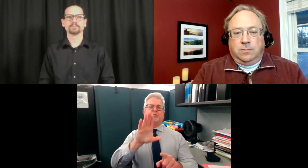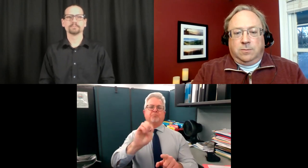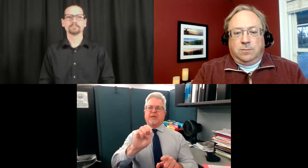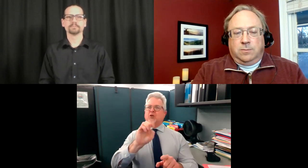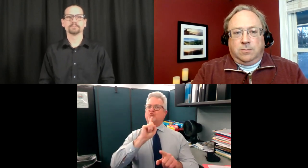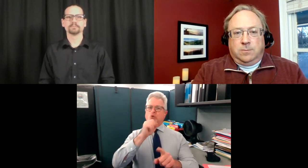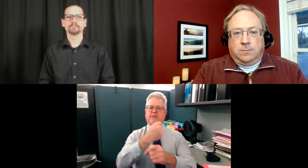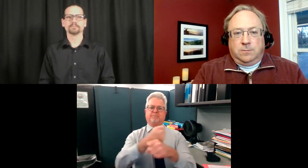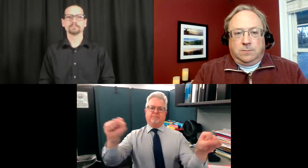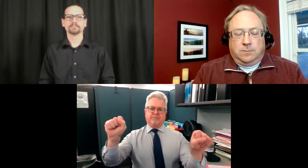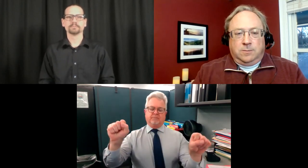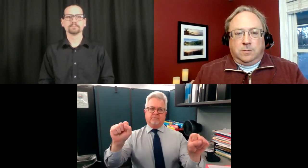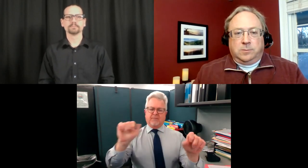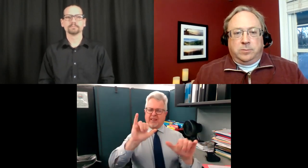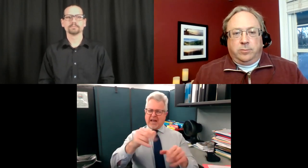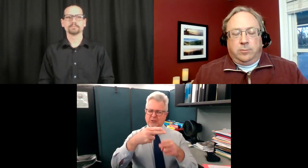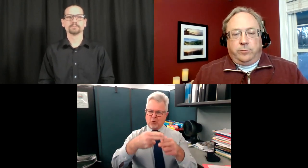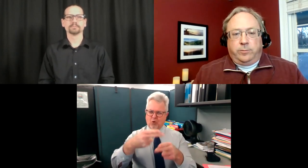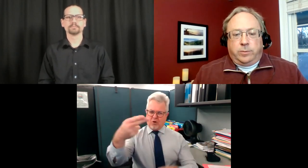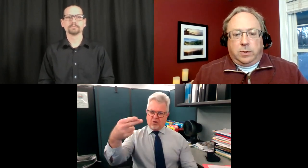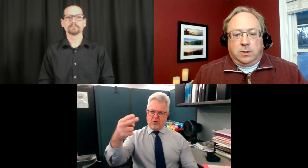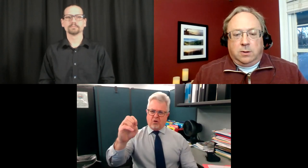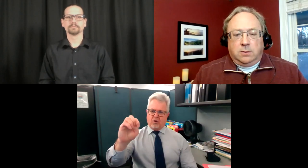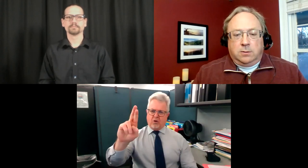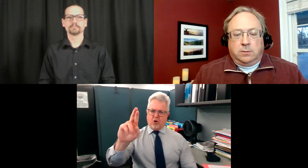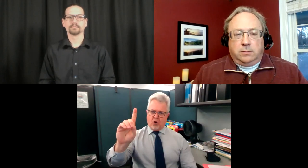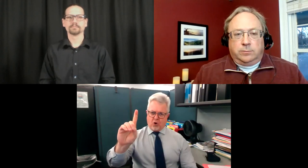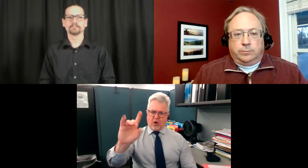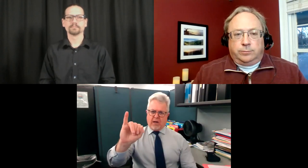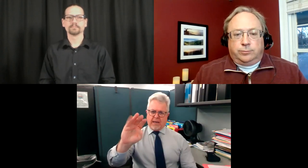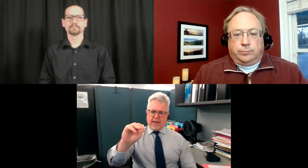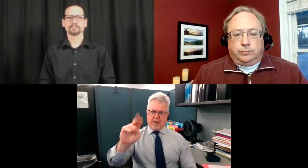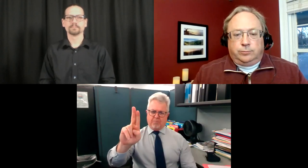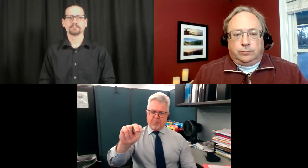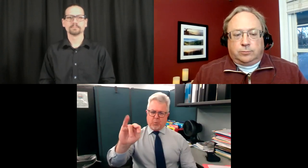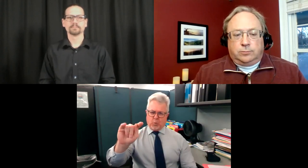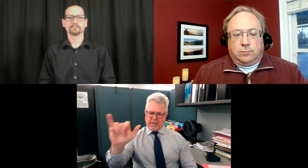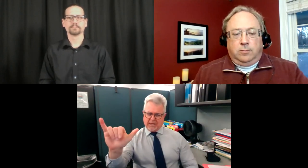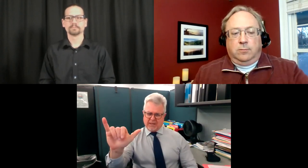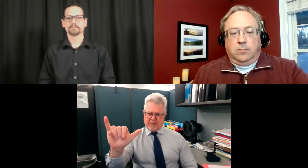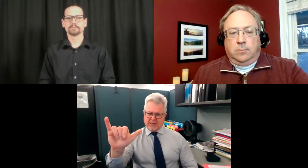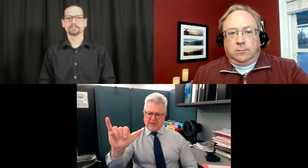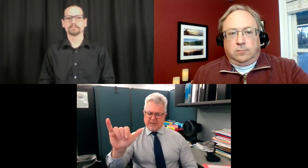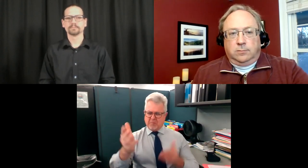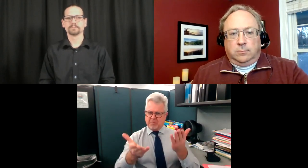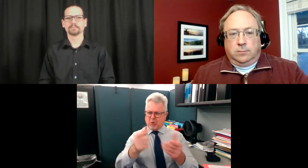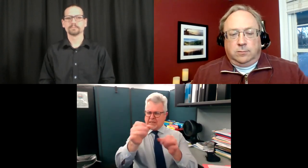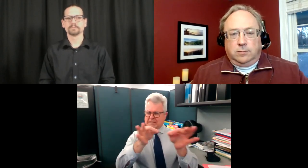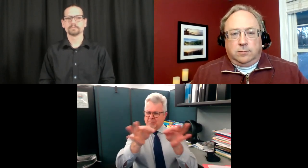immune from vaccines to create some safety. And I think it's called herd immunity.